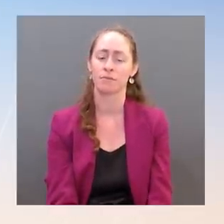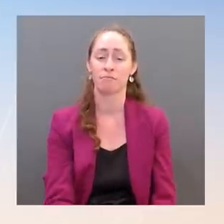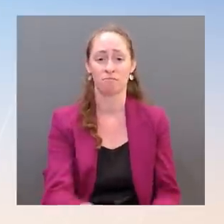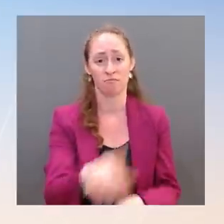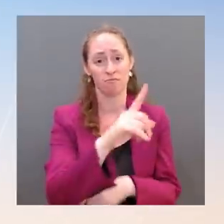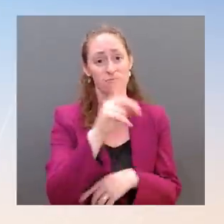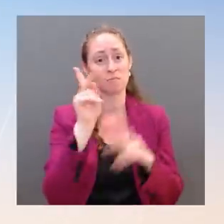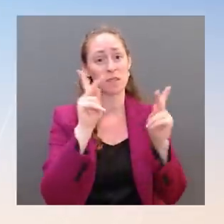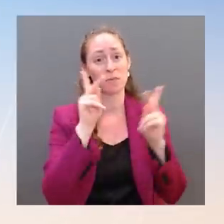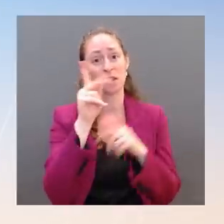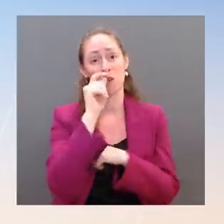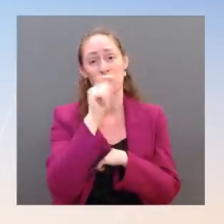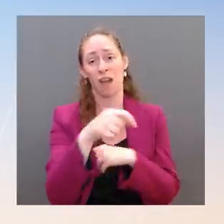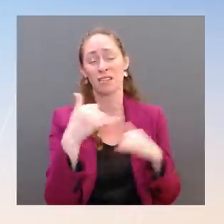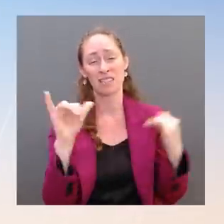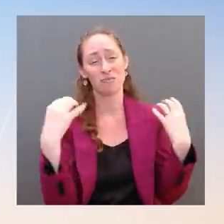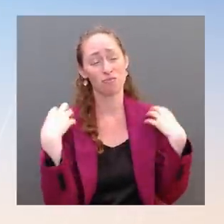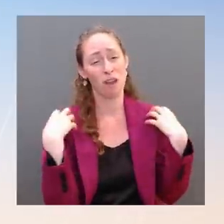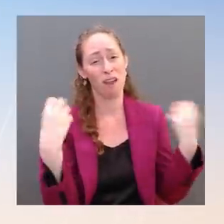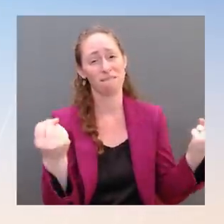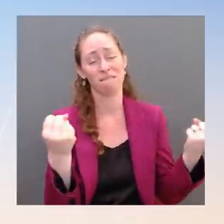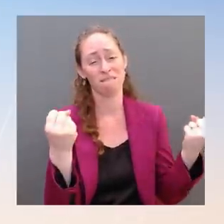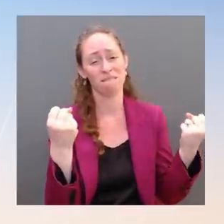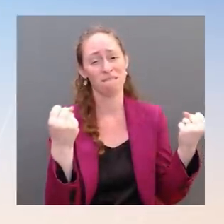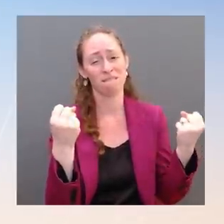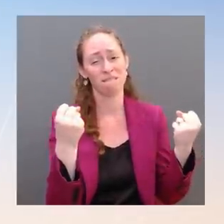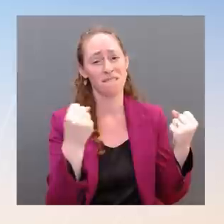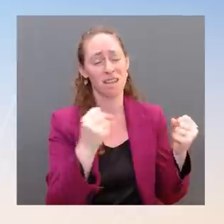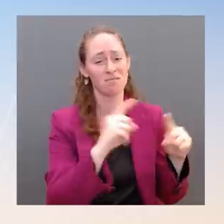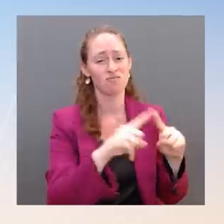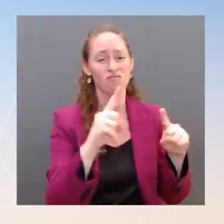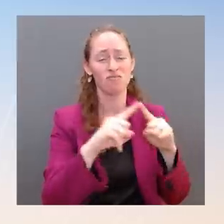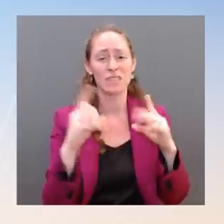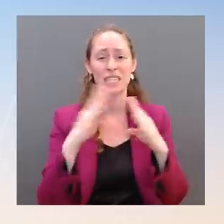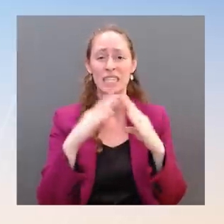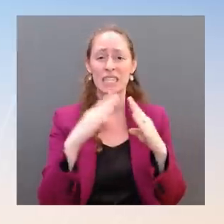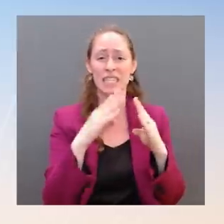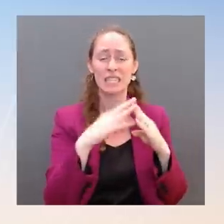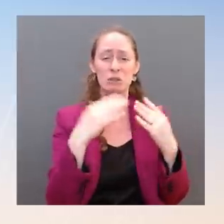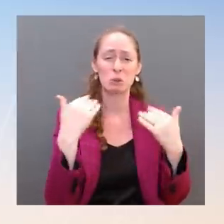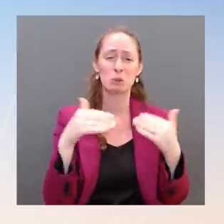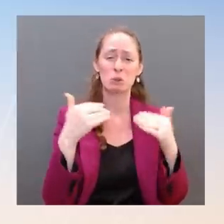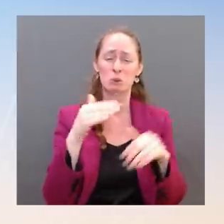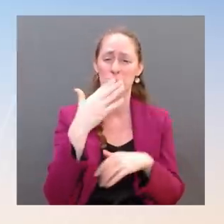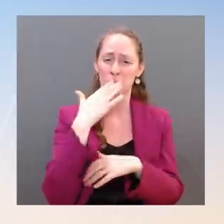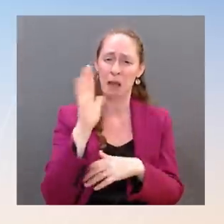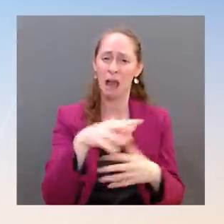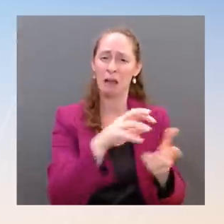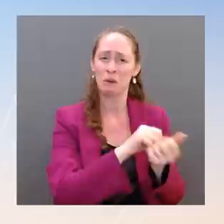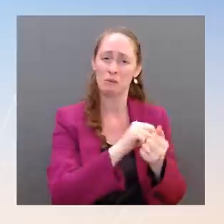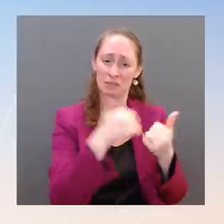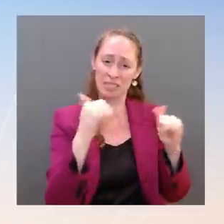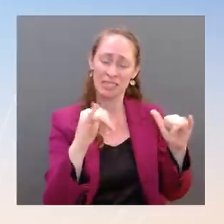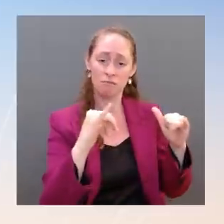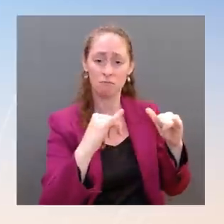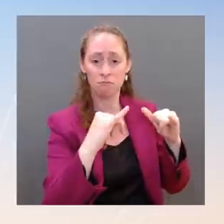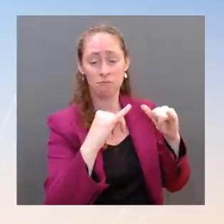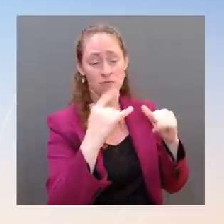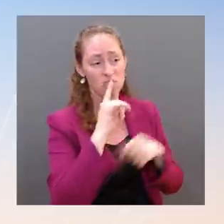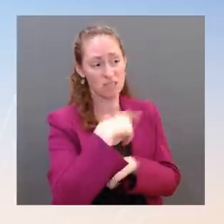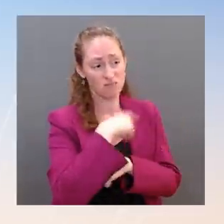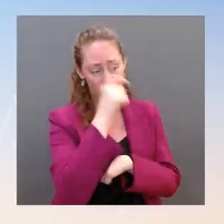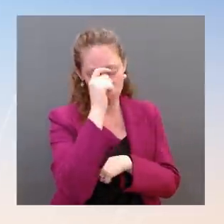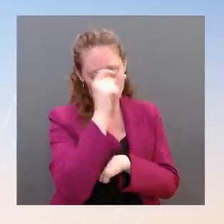We've with Kharkiv. We've seen that what they've done in Kiev. It is remarkable what they have been able to do in fighting back